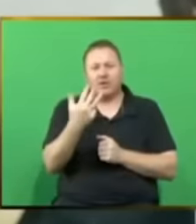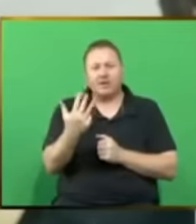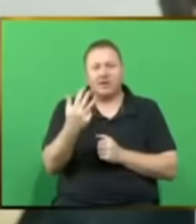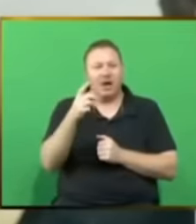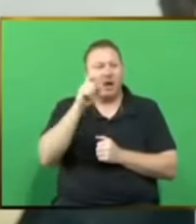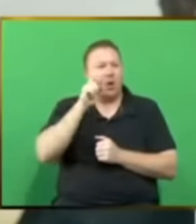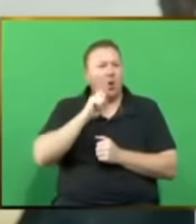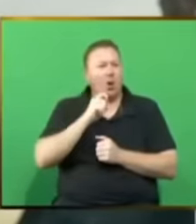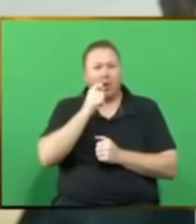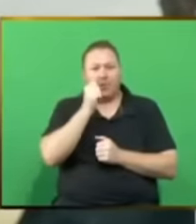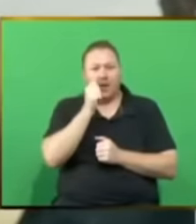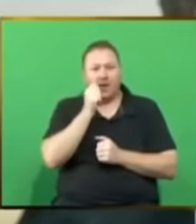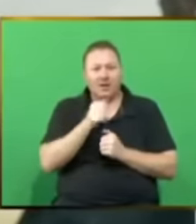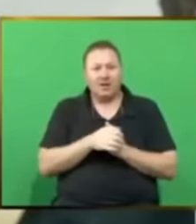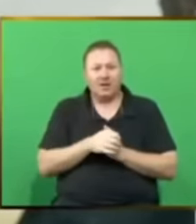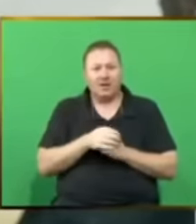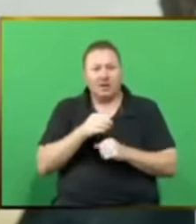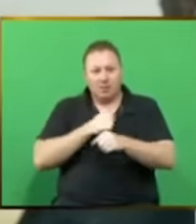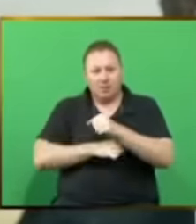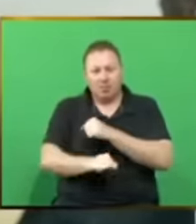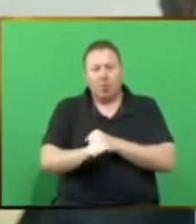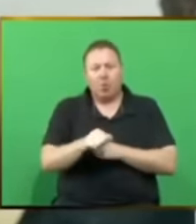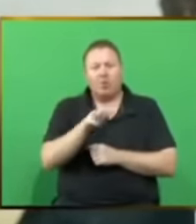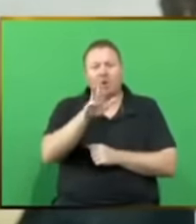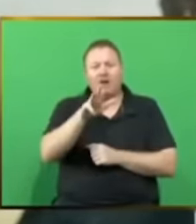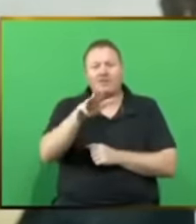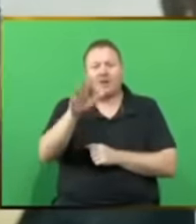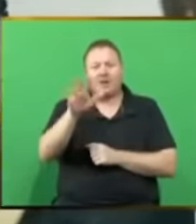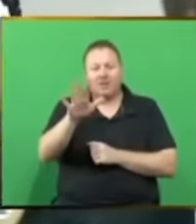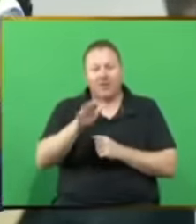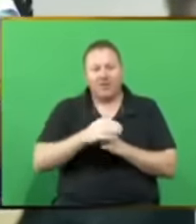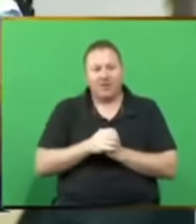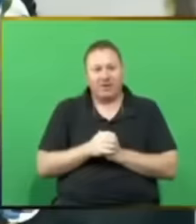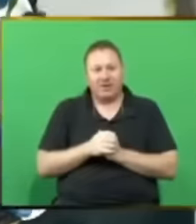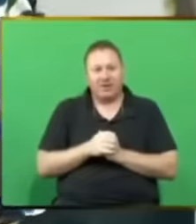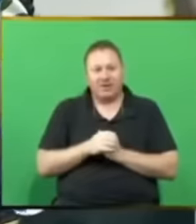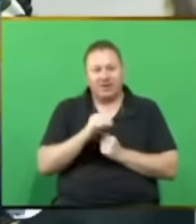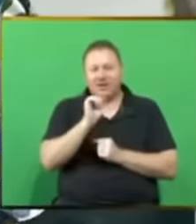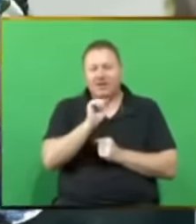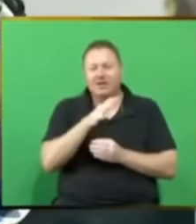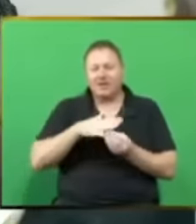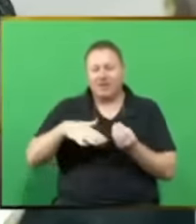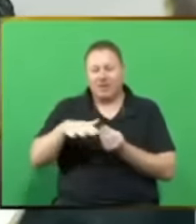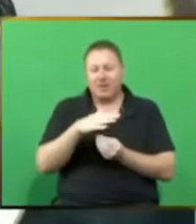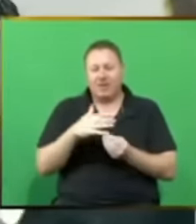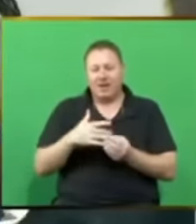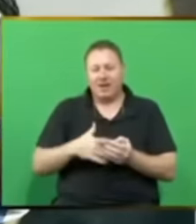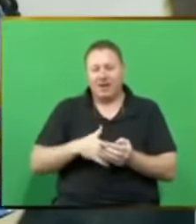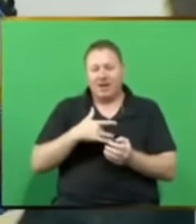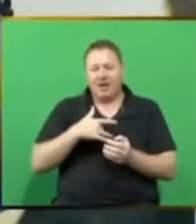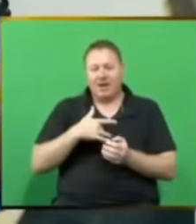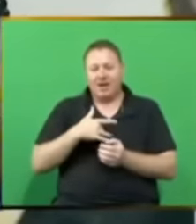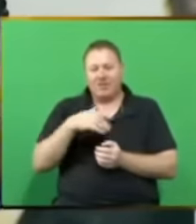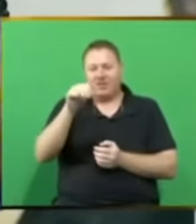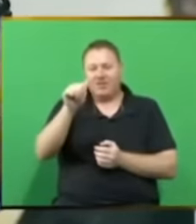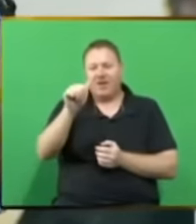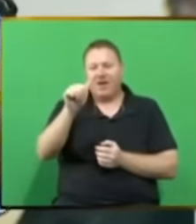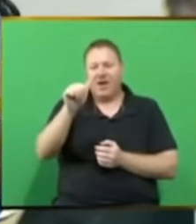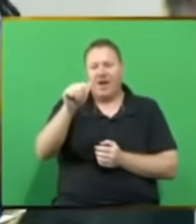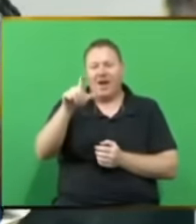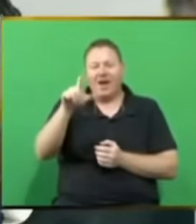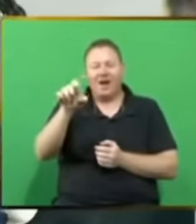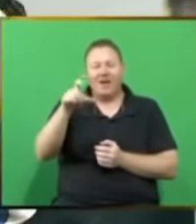born in 1995. His family has lived in Alexandria all his life